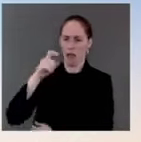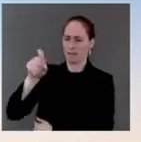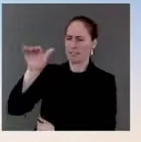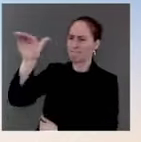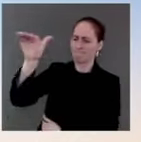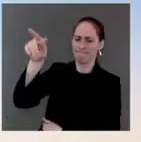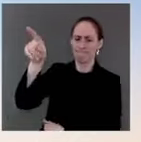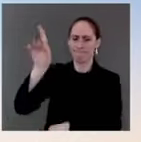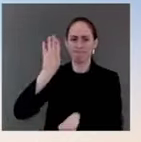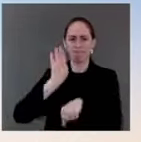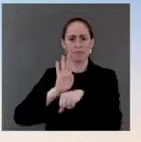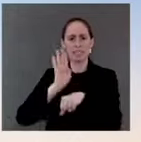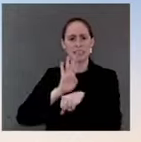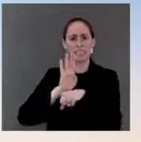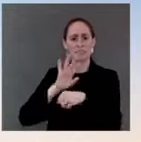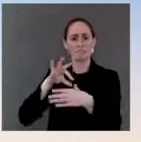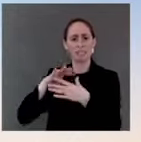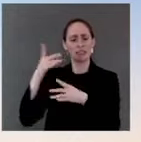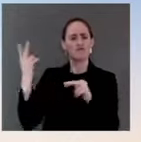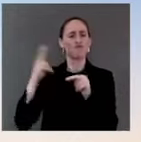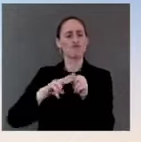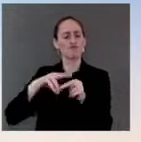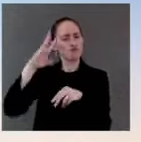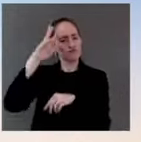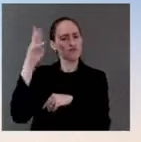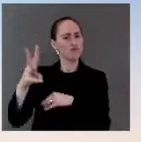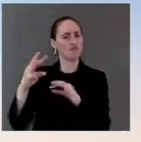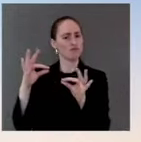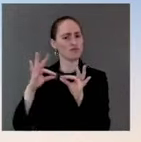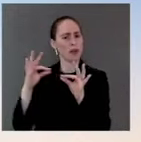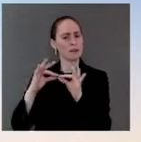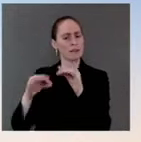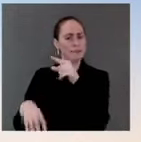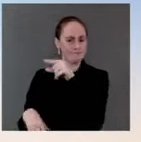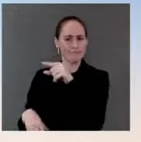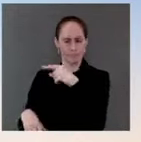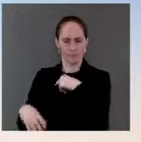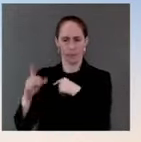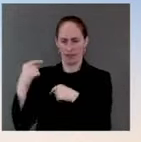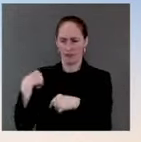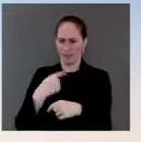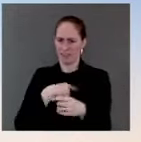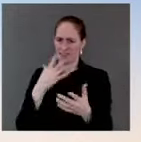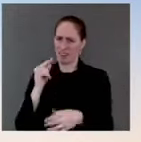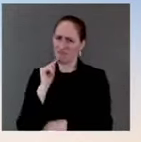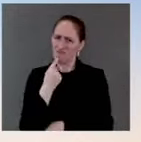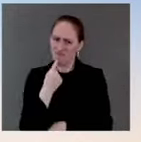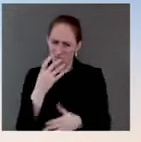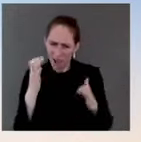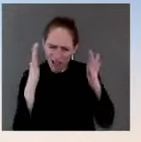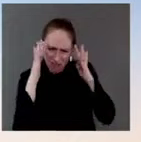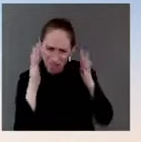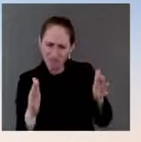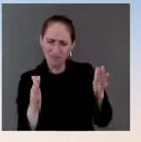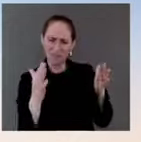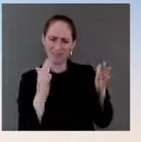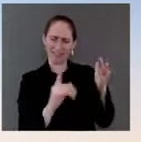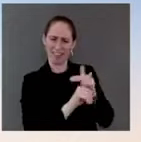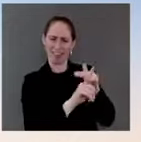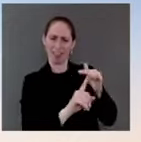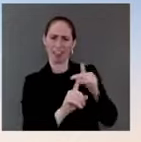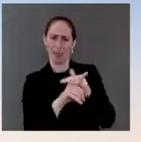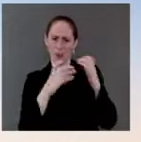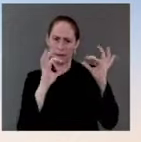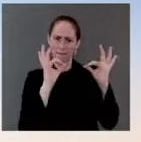going after the problem. And what we would also convey to them is, you should look closely at who has a plan here and who's just shouting from a megaphone about it being a